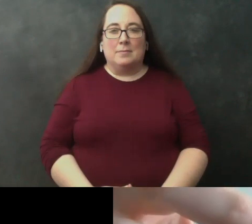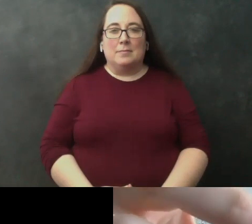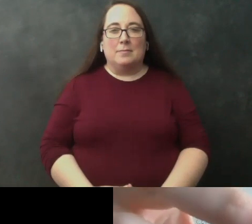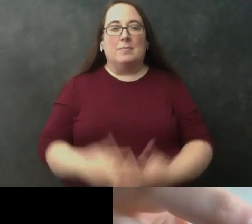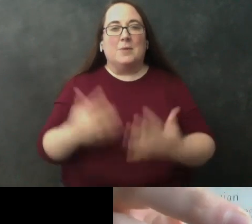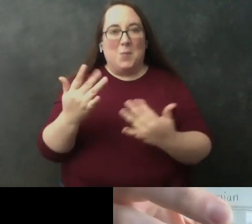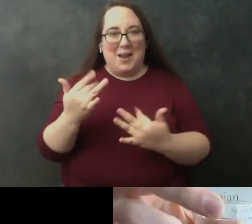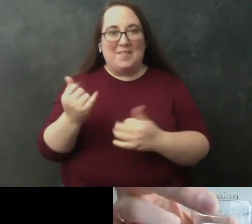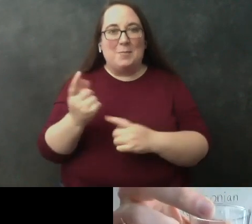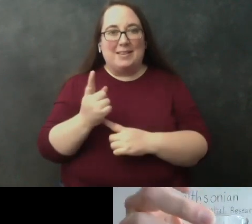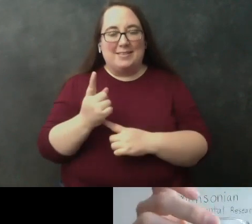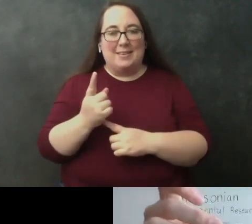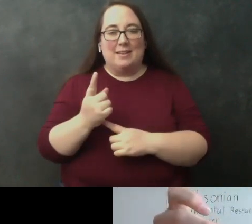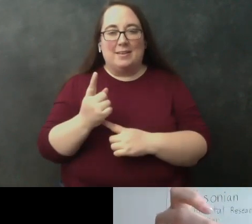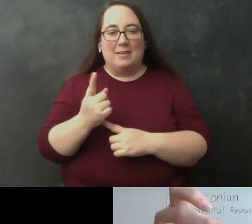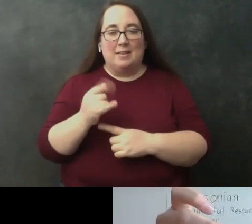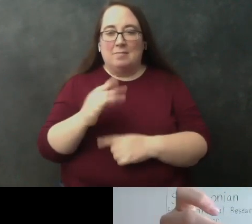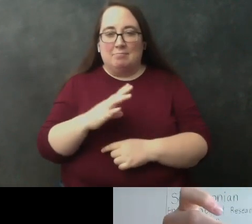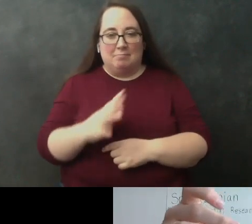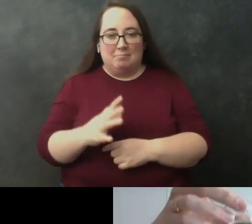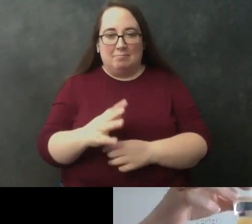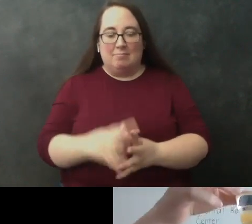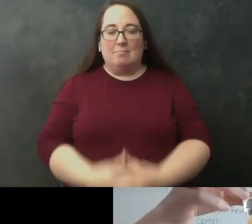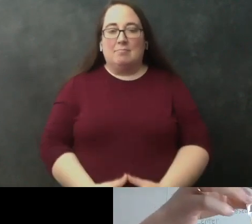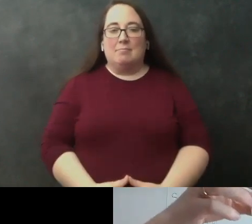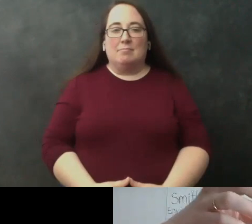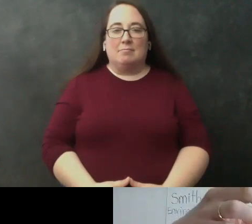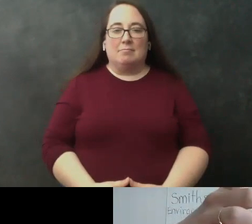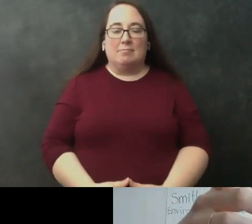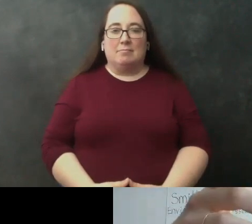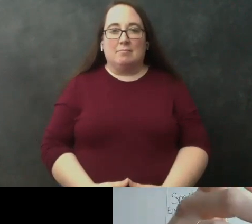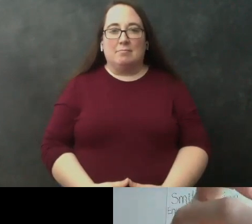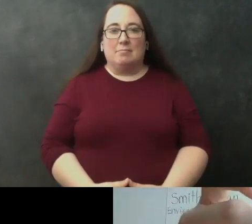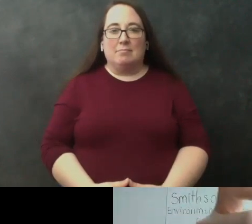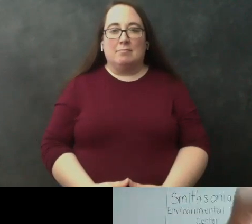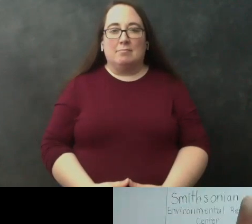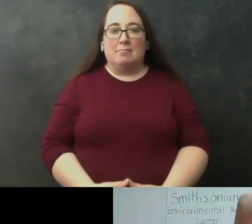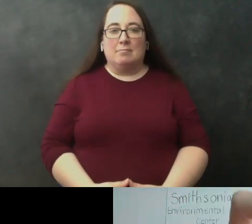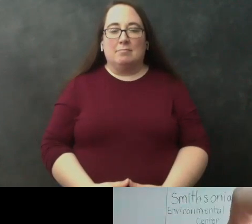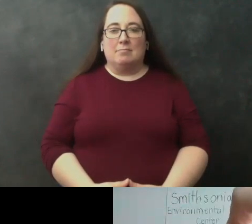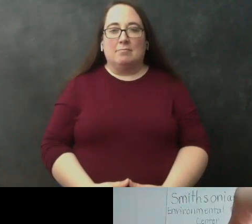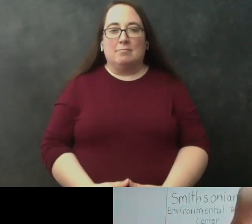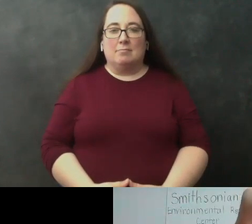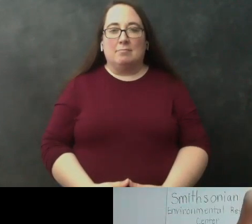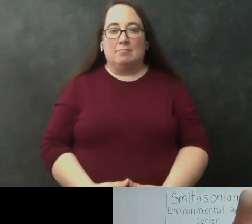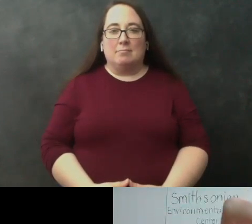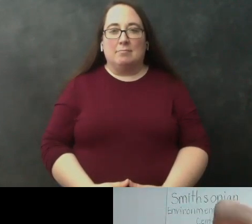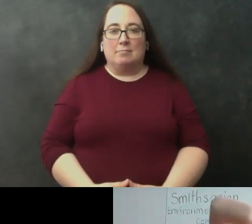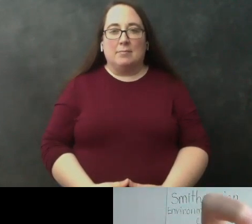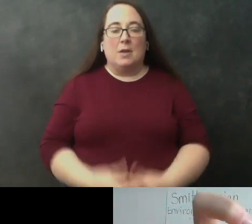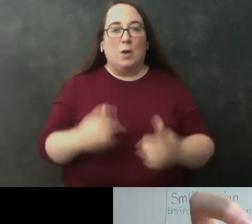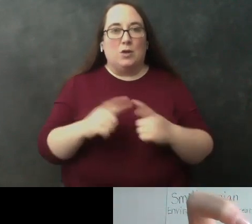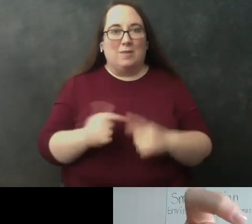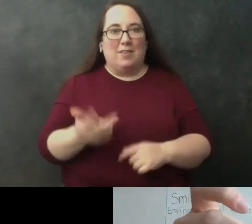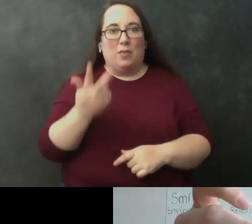and we can come back and that's totally fine if your sample if it we're going to be we want to wait until there's three very